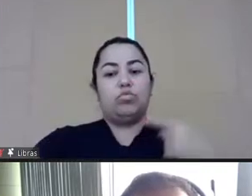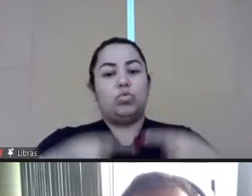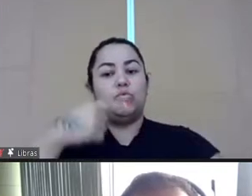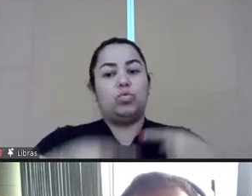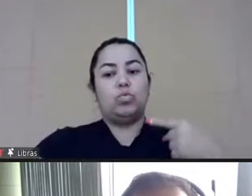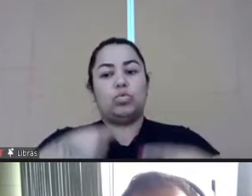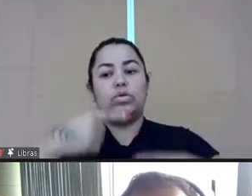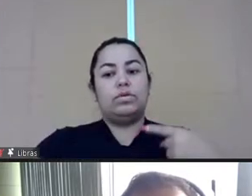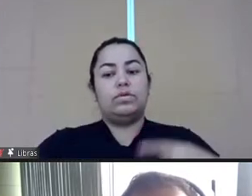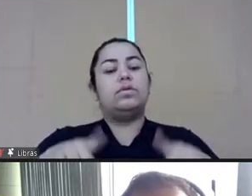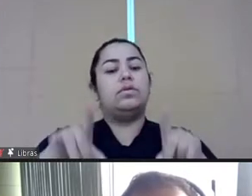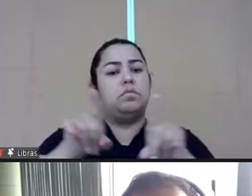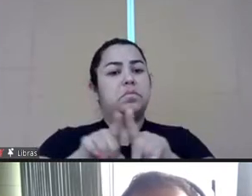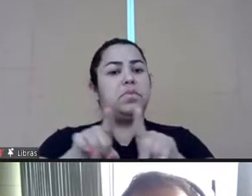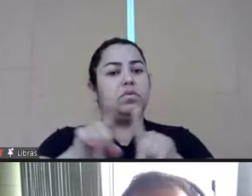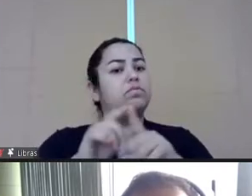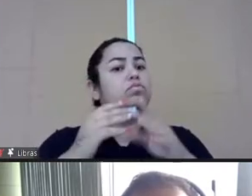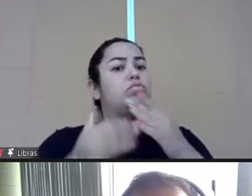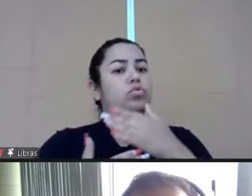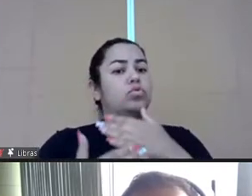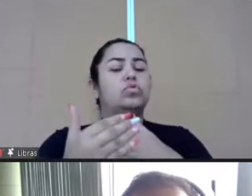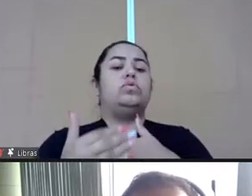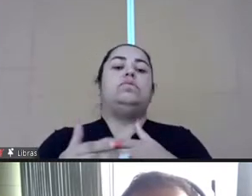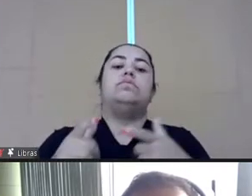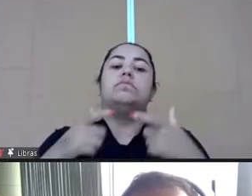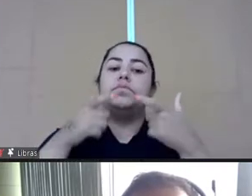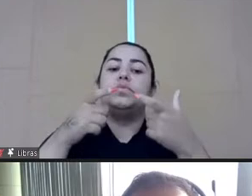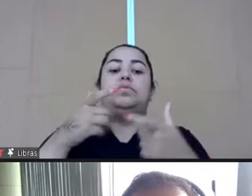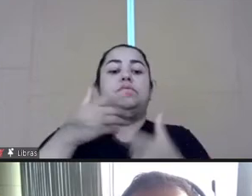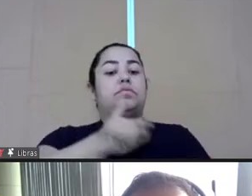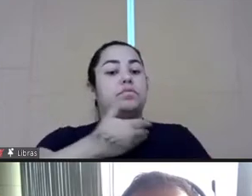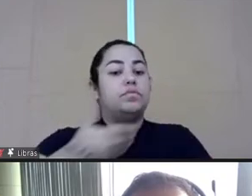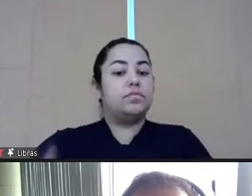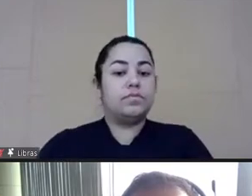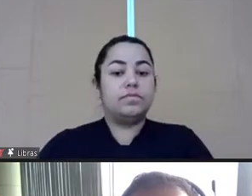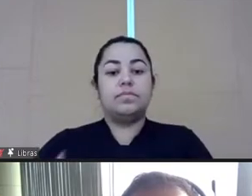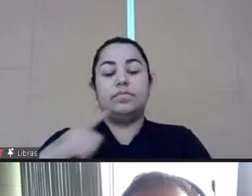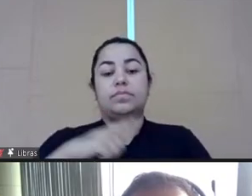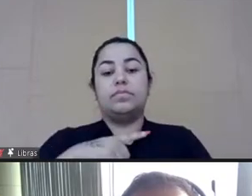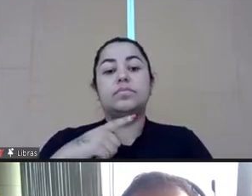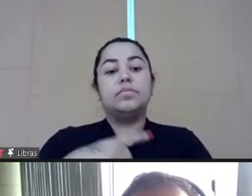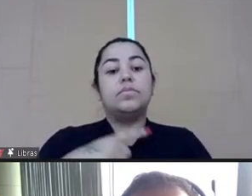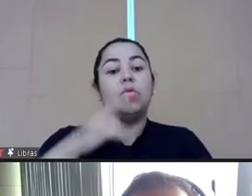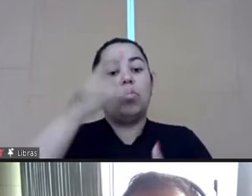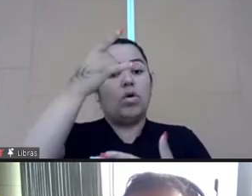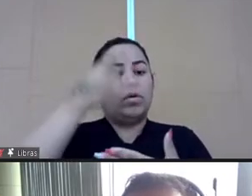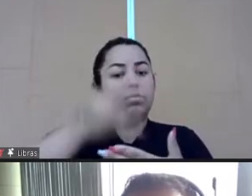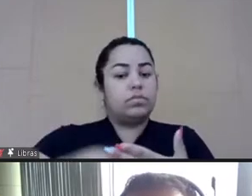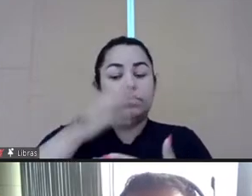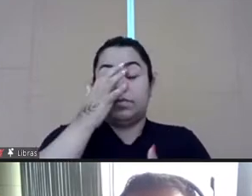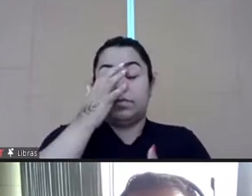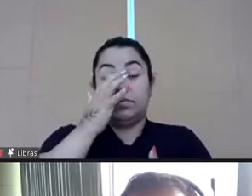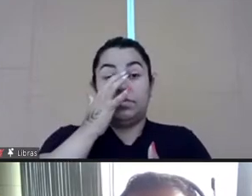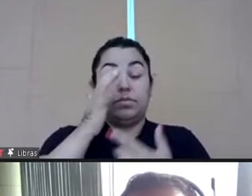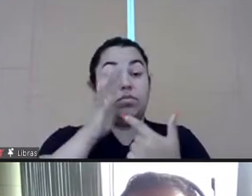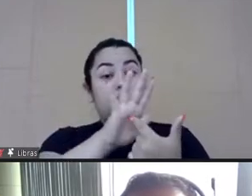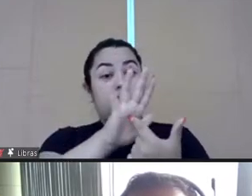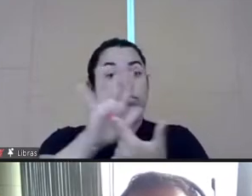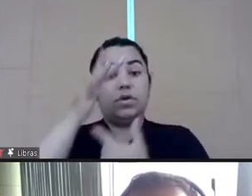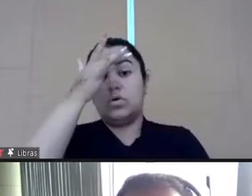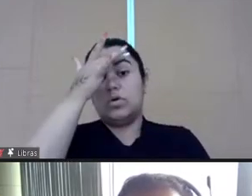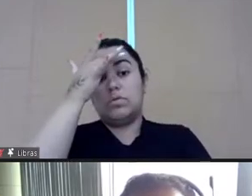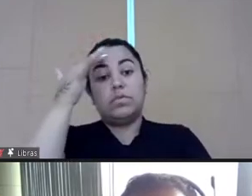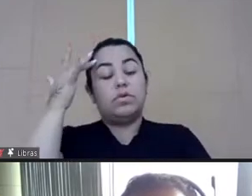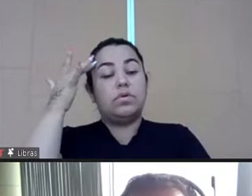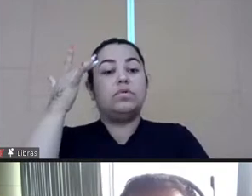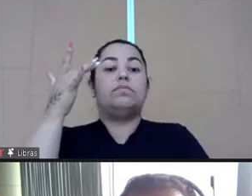about leadership and recently we have discussed this in the public sector. We have a lot